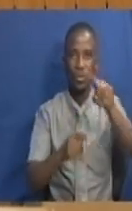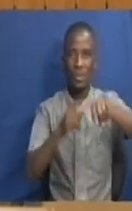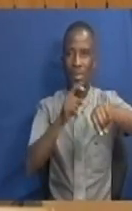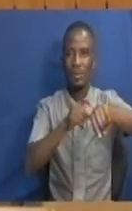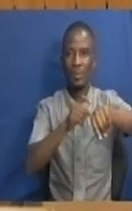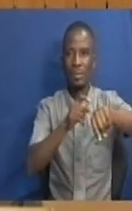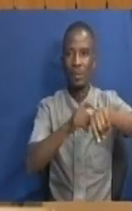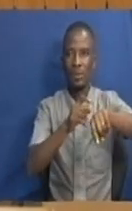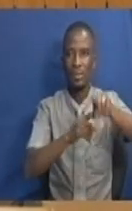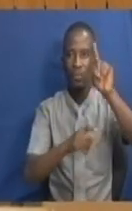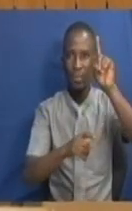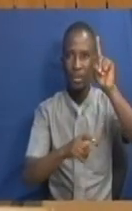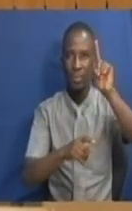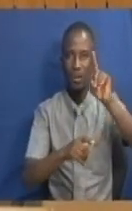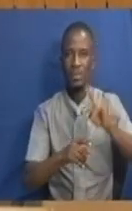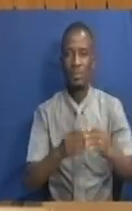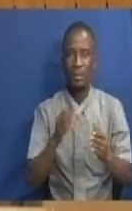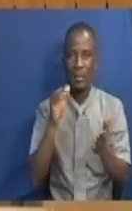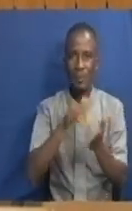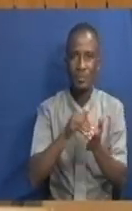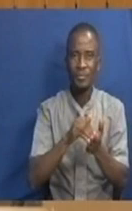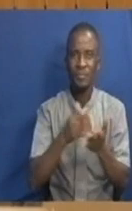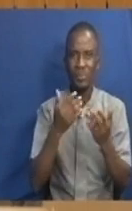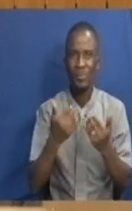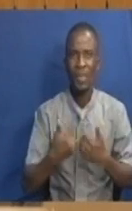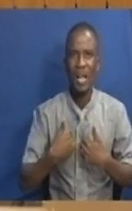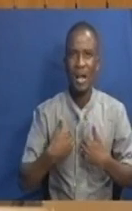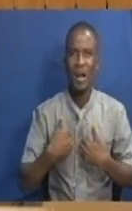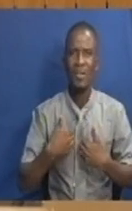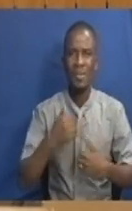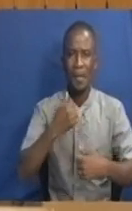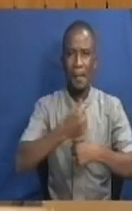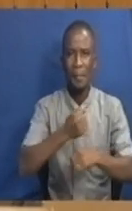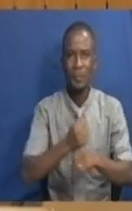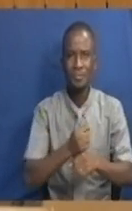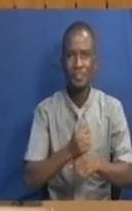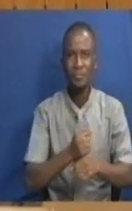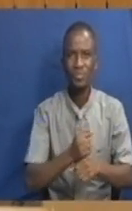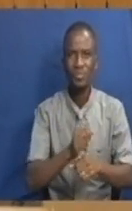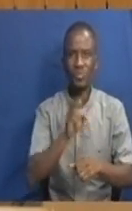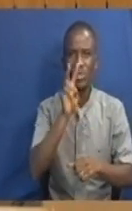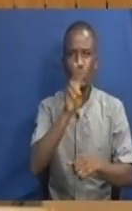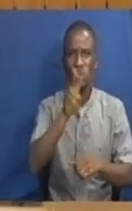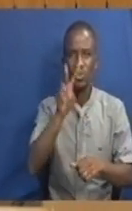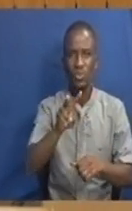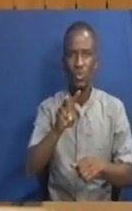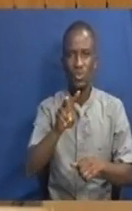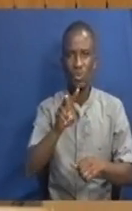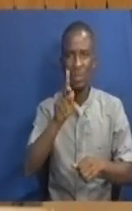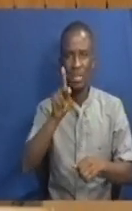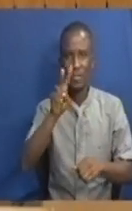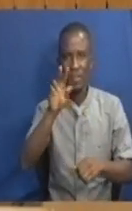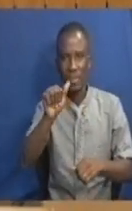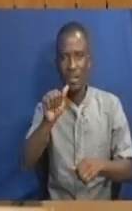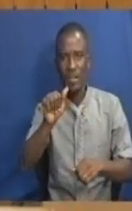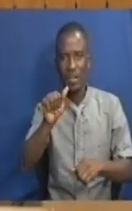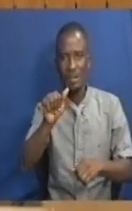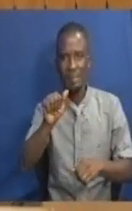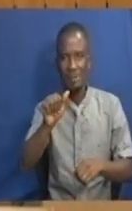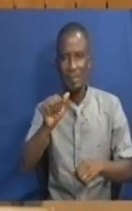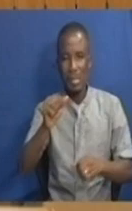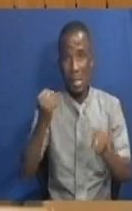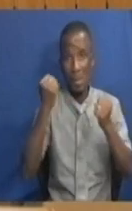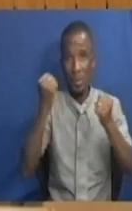Mr. Speaker, again, we have installed two 2-kVA transfer lines